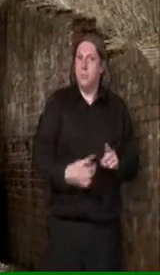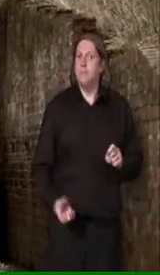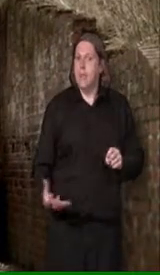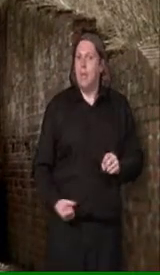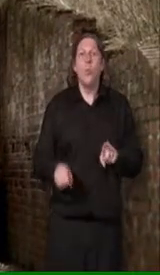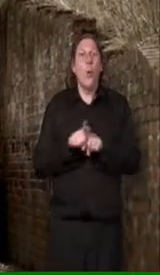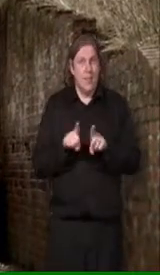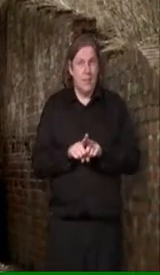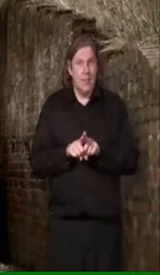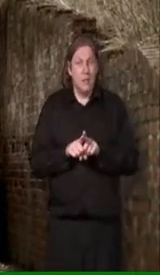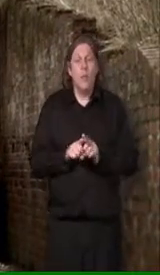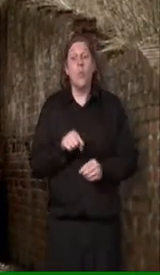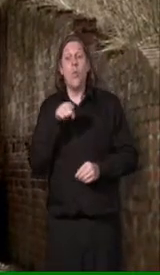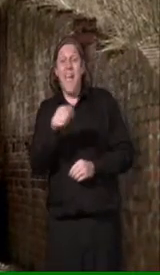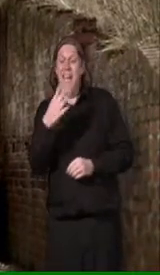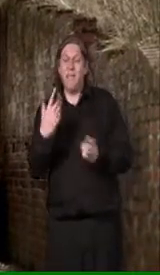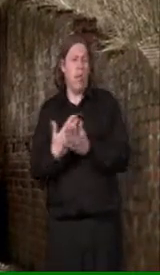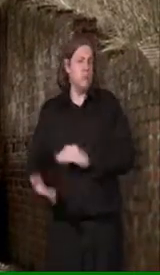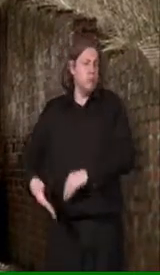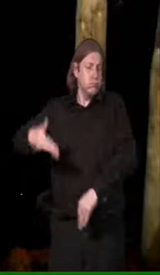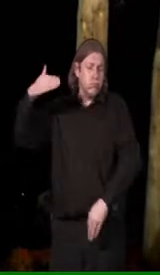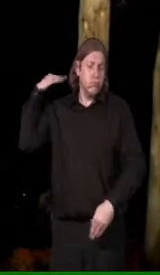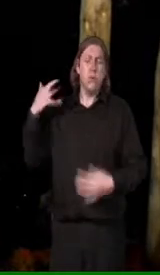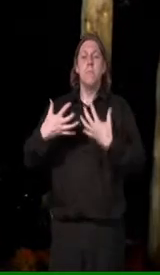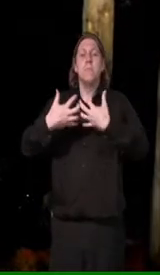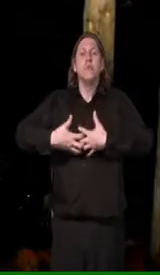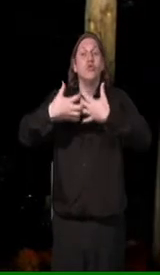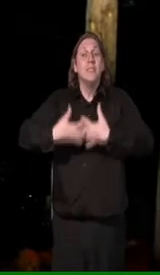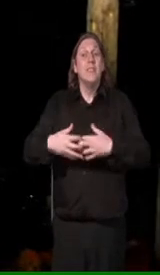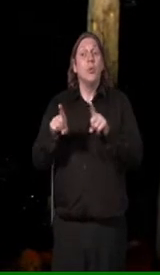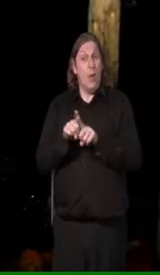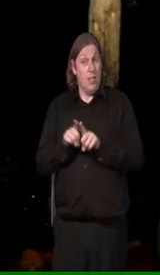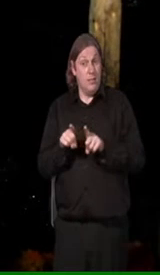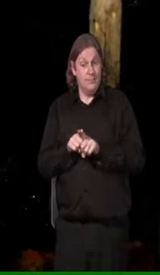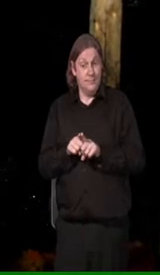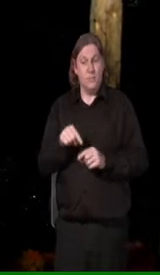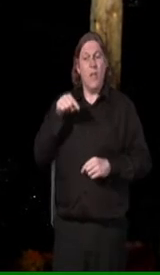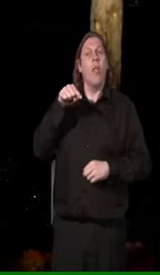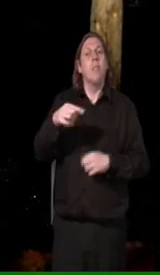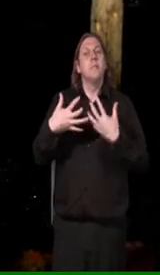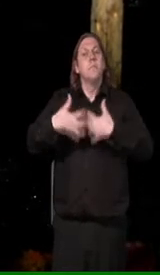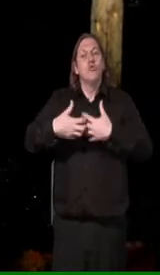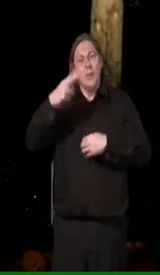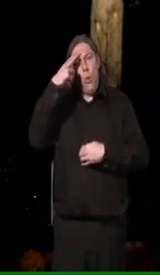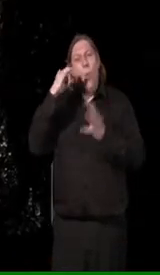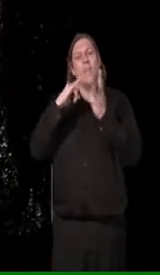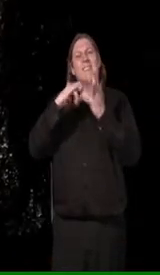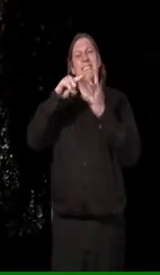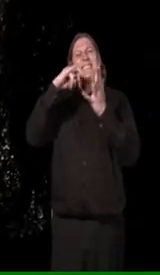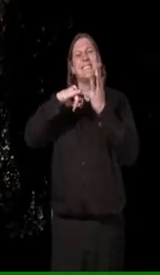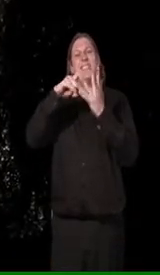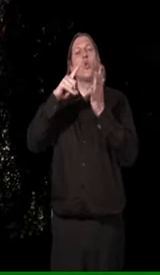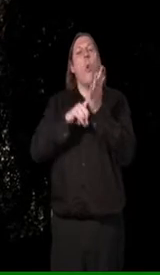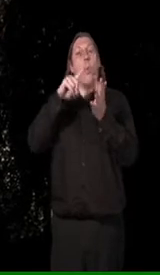brought into the mines prior to full mechanisation. It was called the Siskel coal cutter. It was made in Sheffield. The miner would use the machine